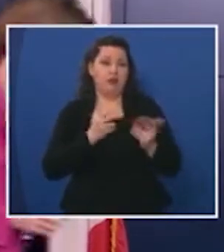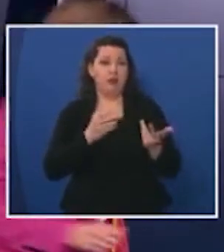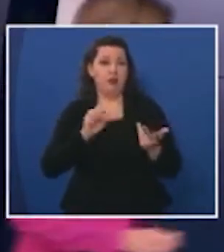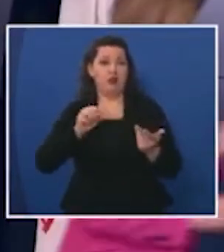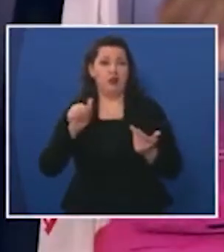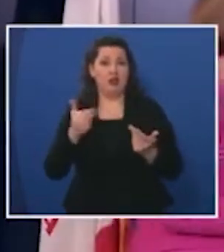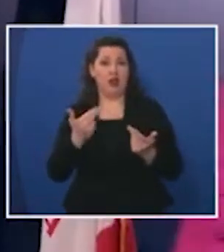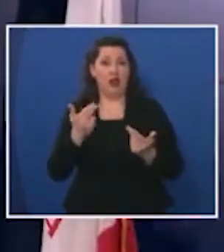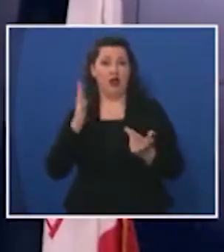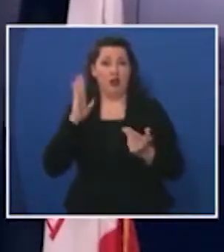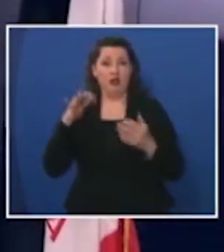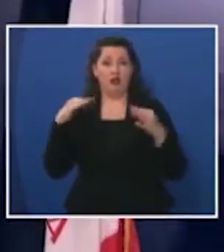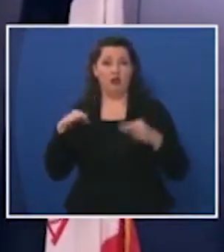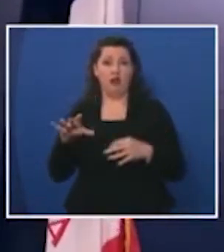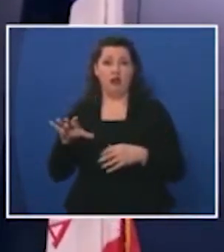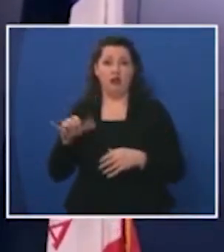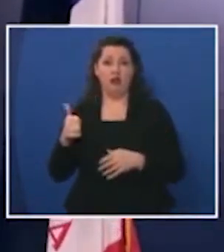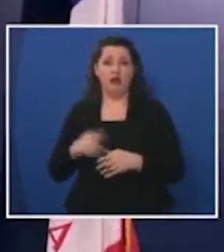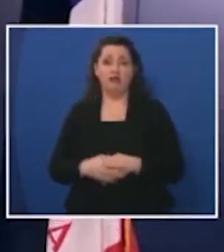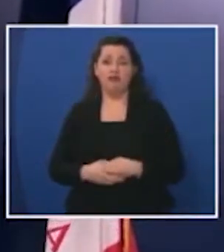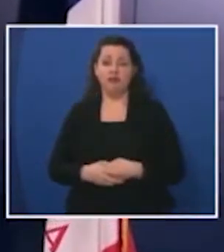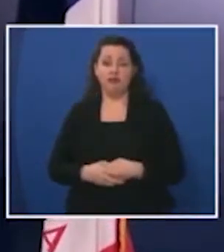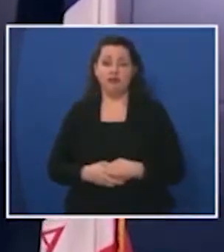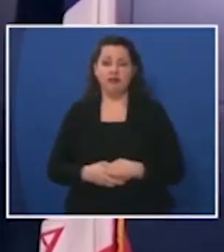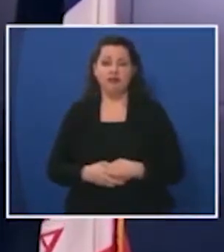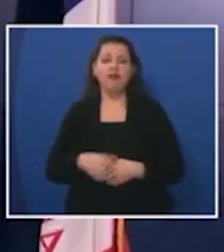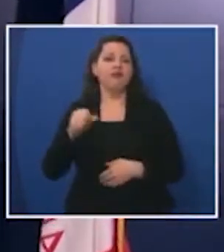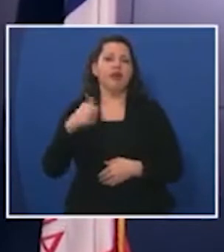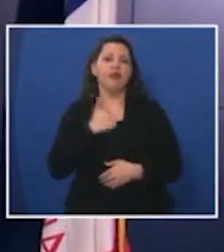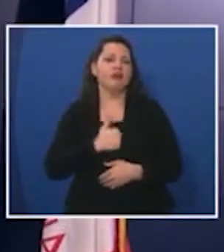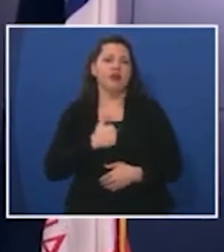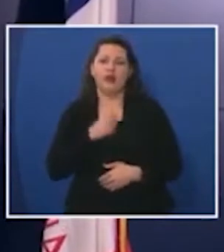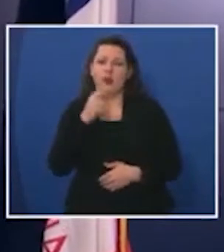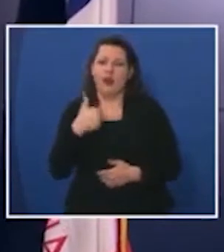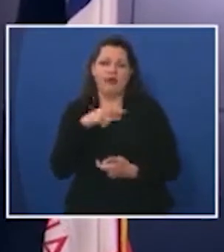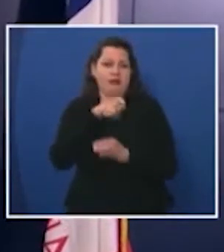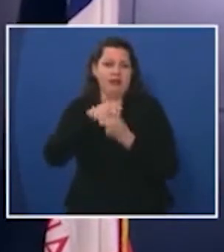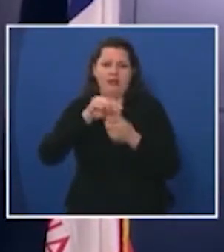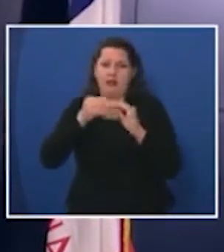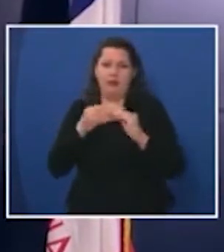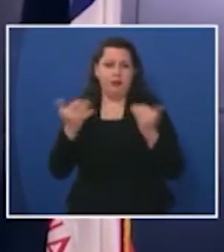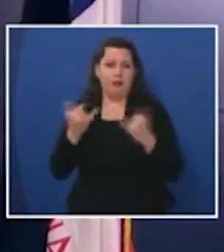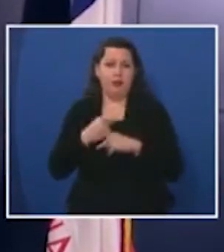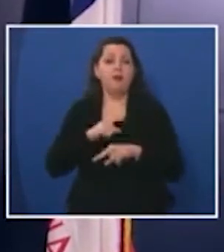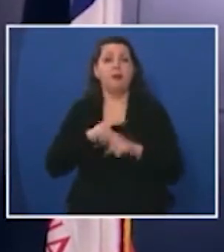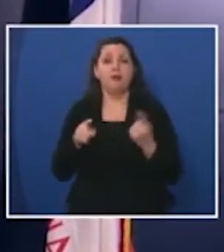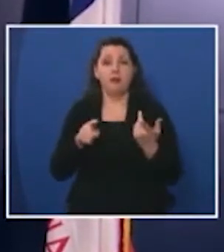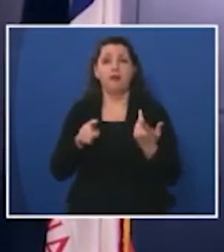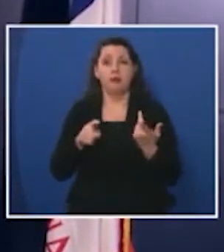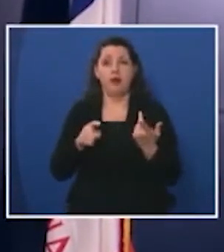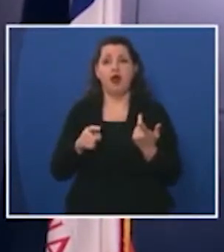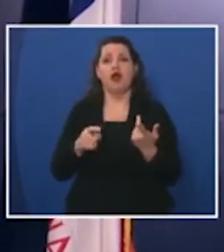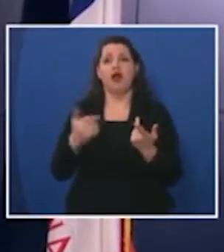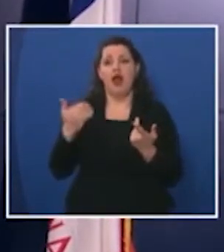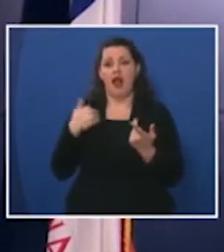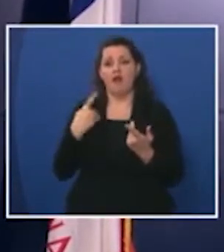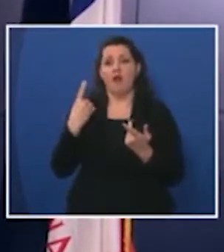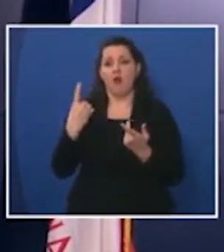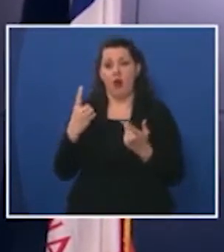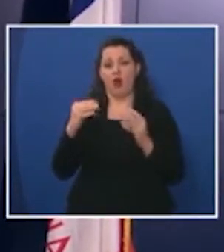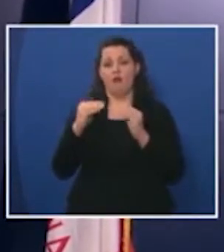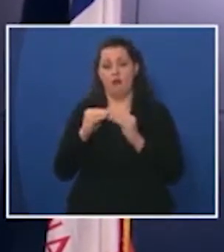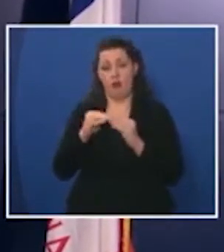want to talk about yeah i'm sorry i don't have the specific numbers with me but we have confirmed one additional outbreak